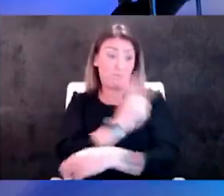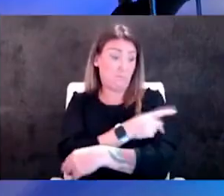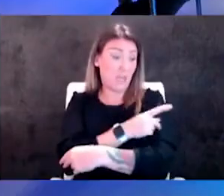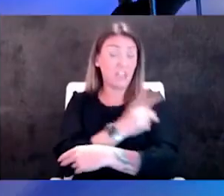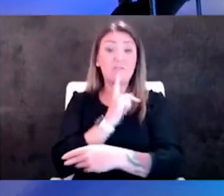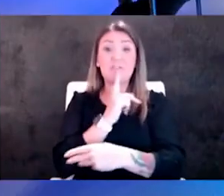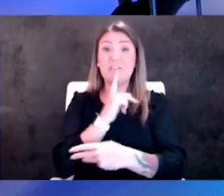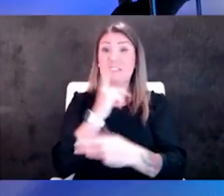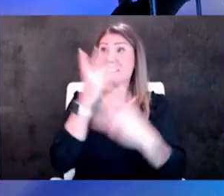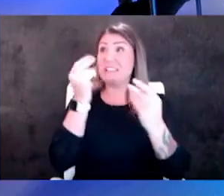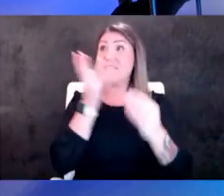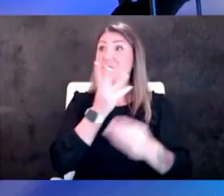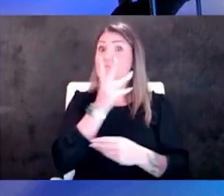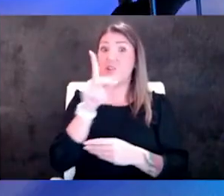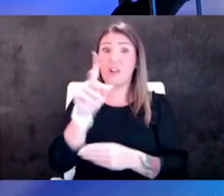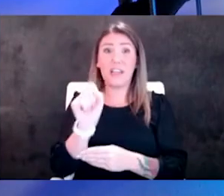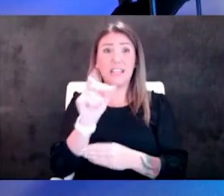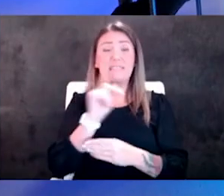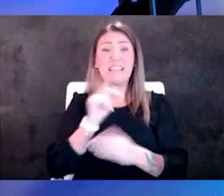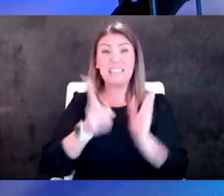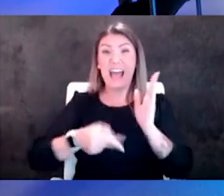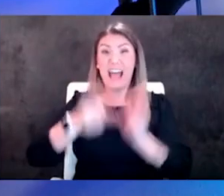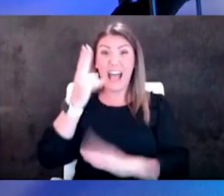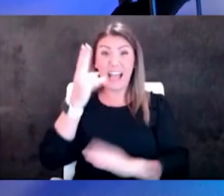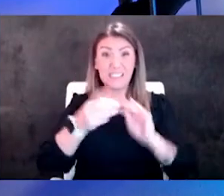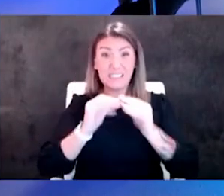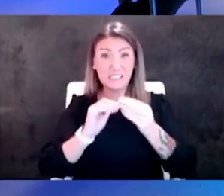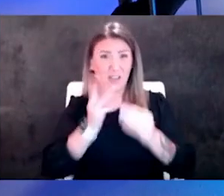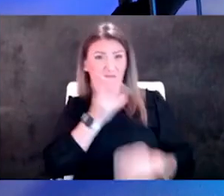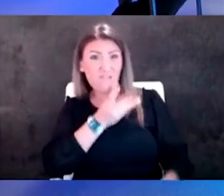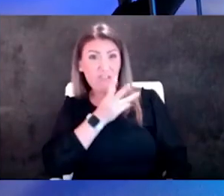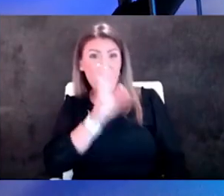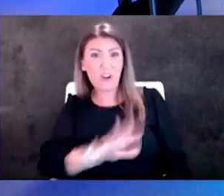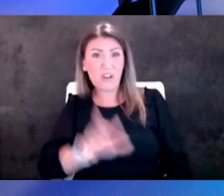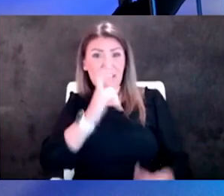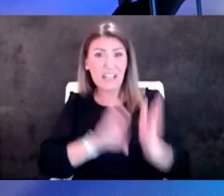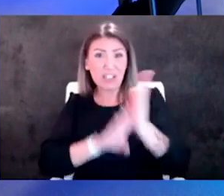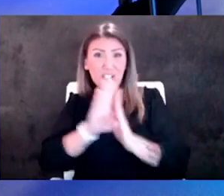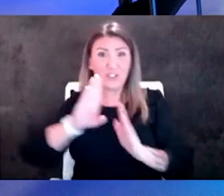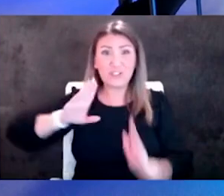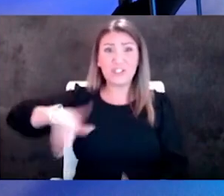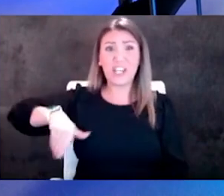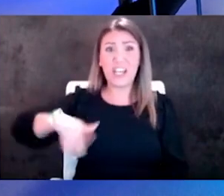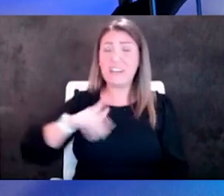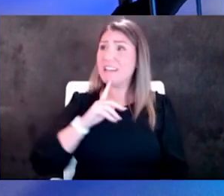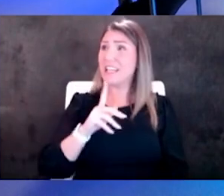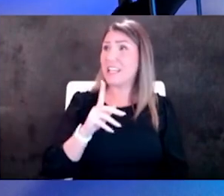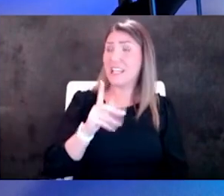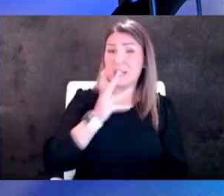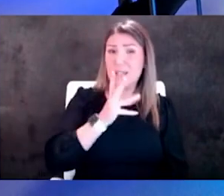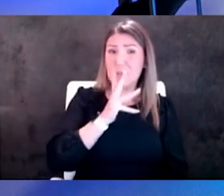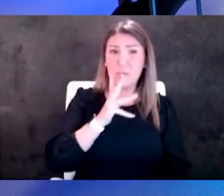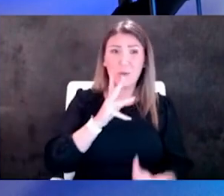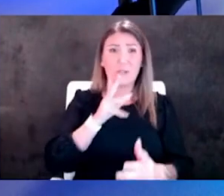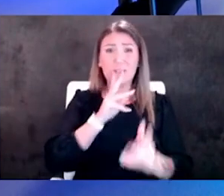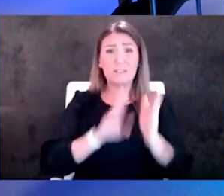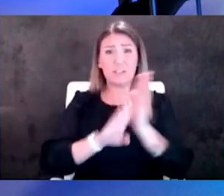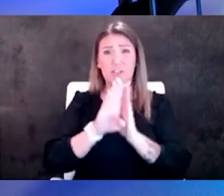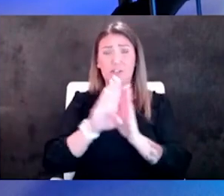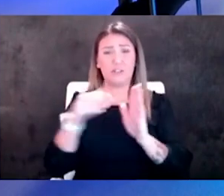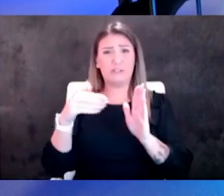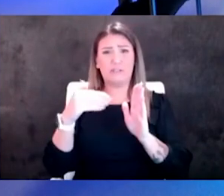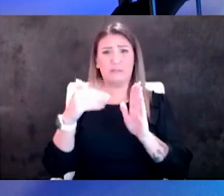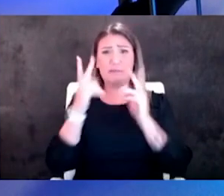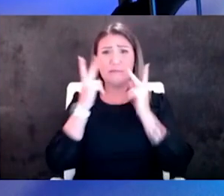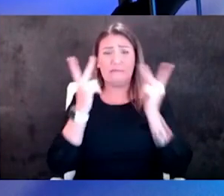that's a big deal because those urban areas aren't even in the surge yet so that's a really rural surge that we're seeing really very different than when the last